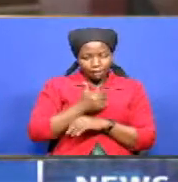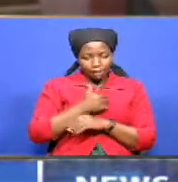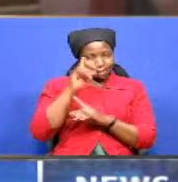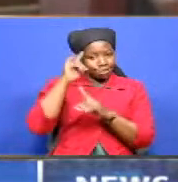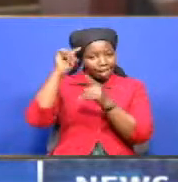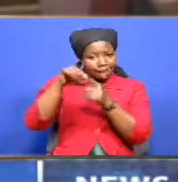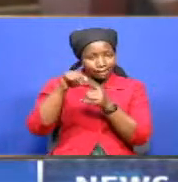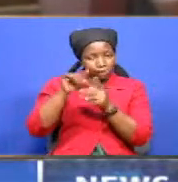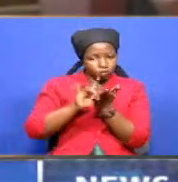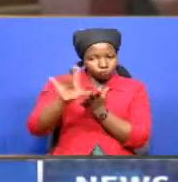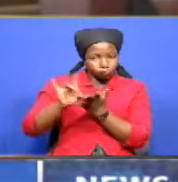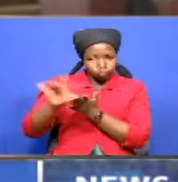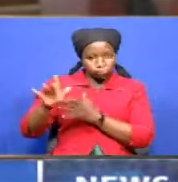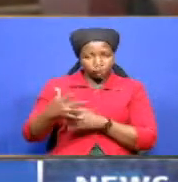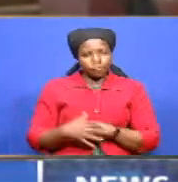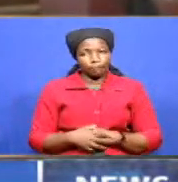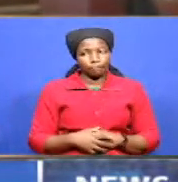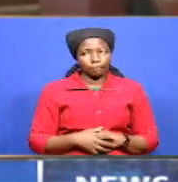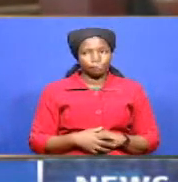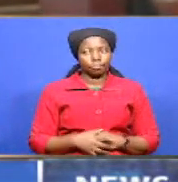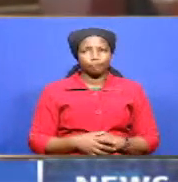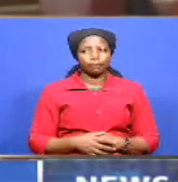For Channel 1 News Sam Gladys